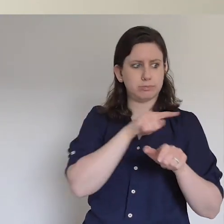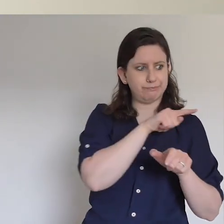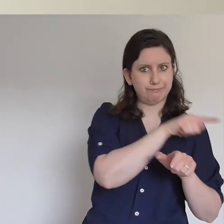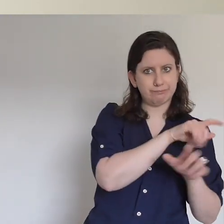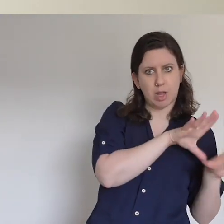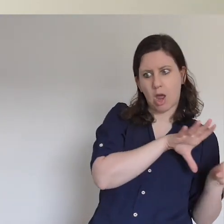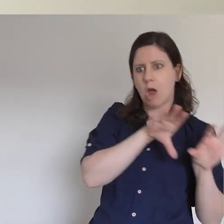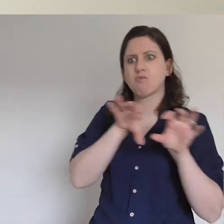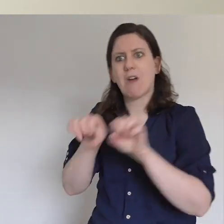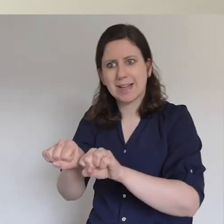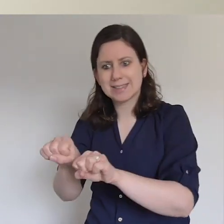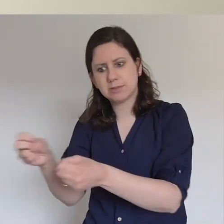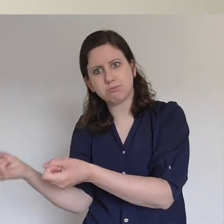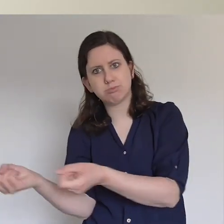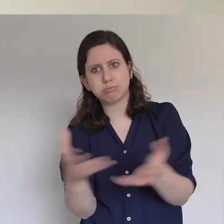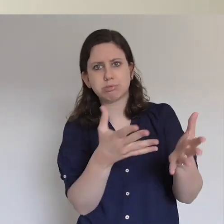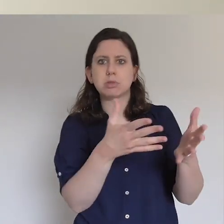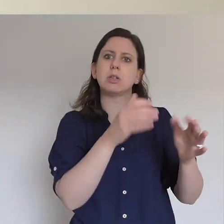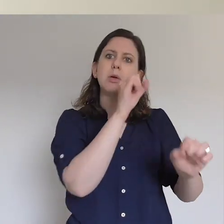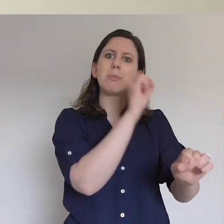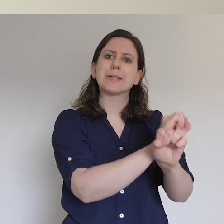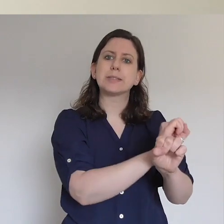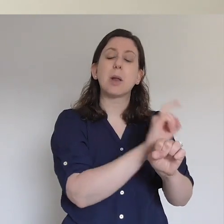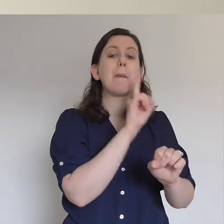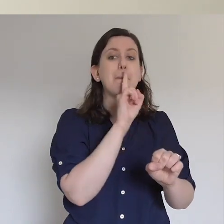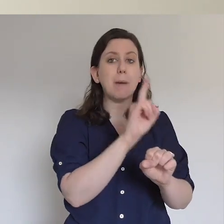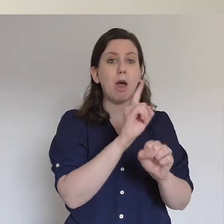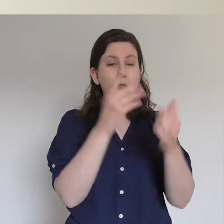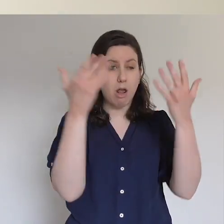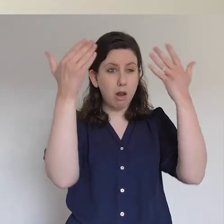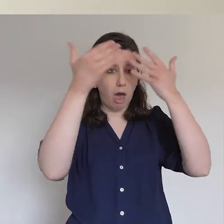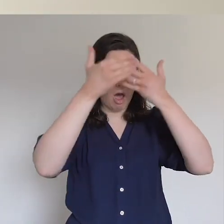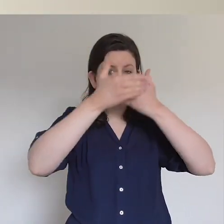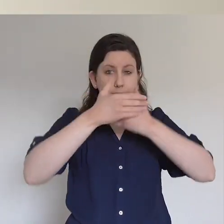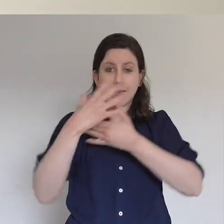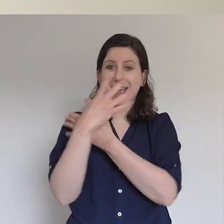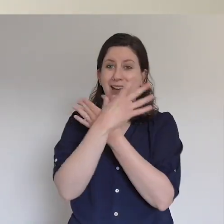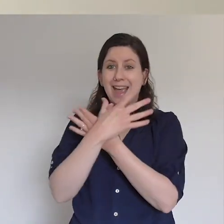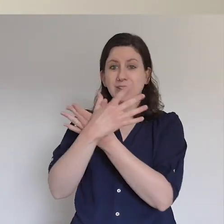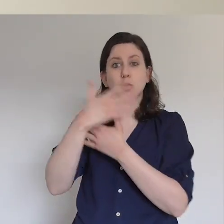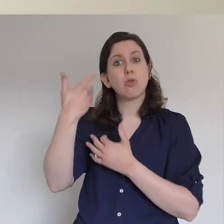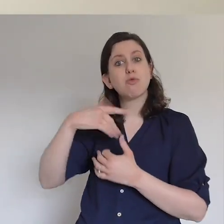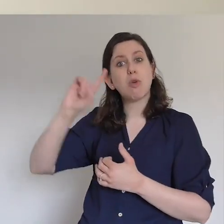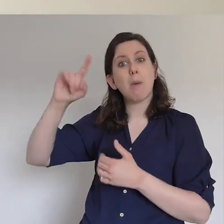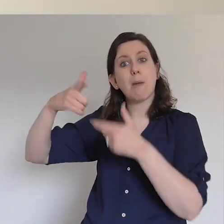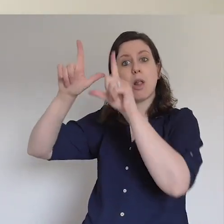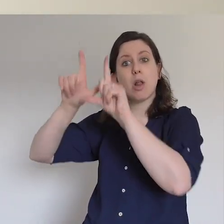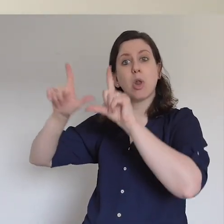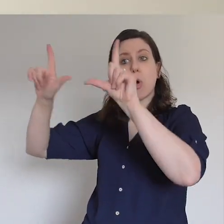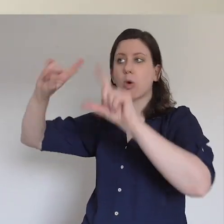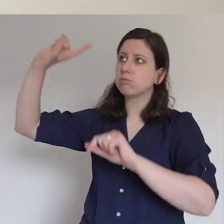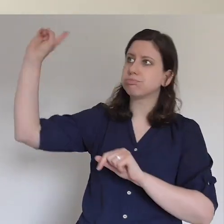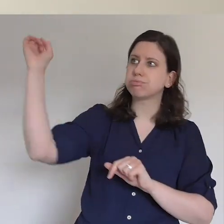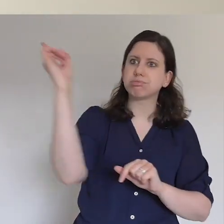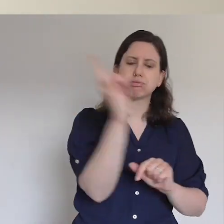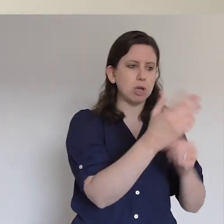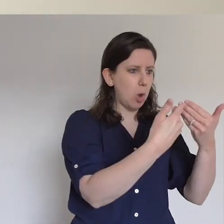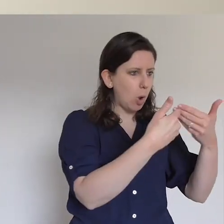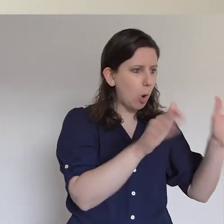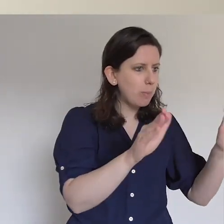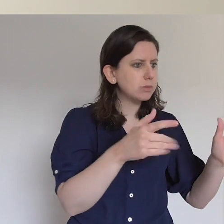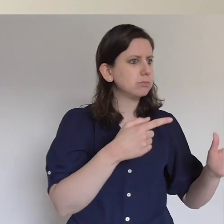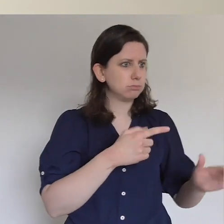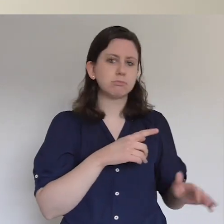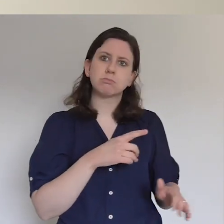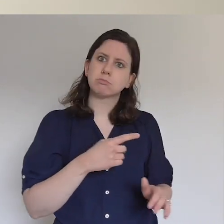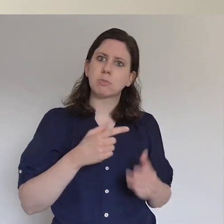night, the angel of the Lord opened the doors of the jail and brought them out. Go, stand in the temple